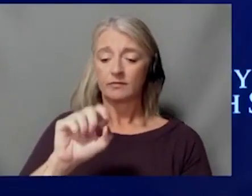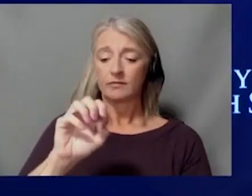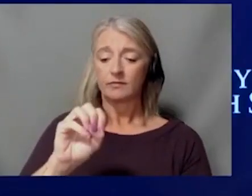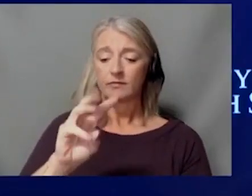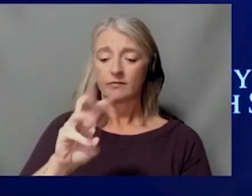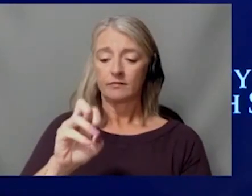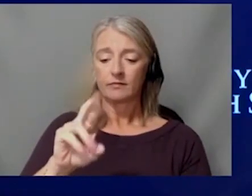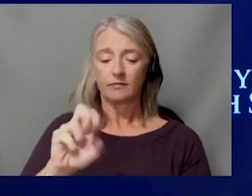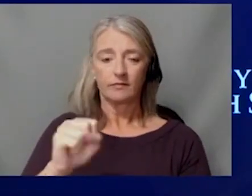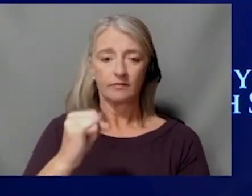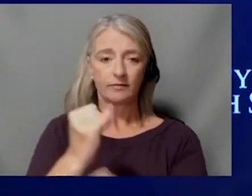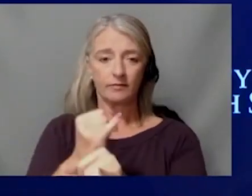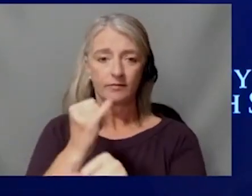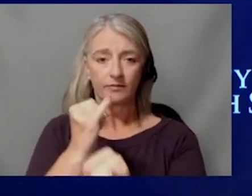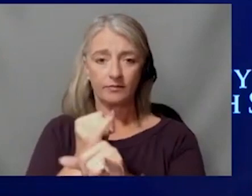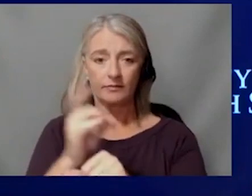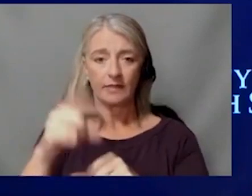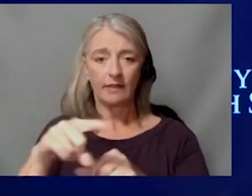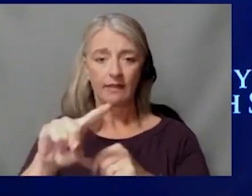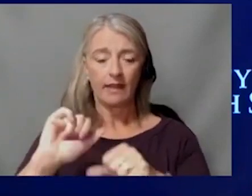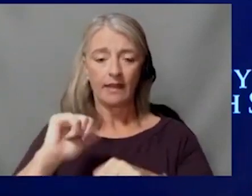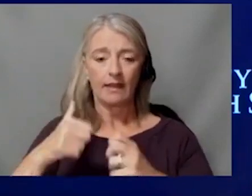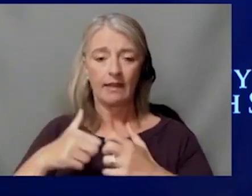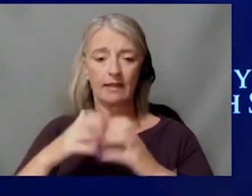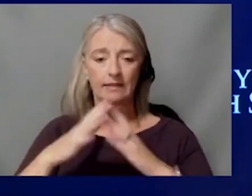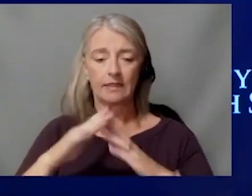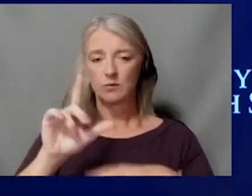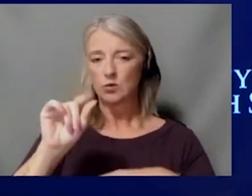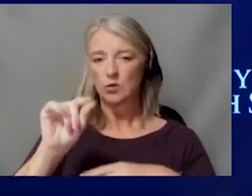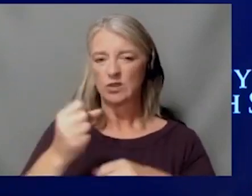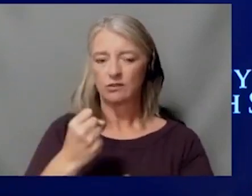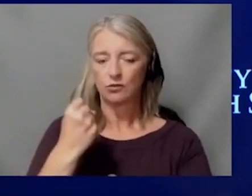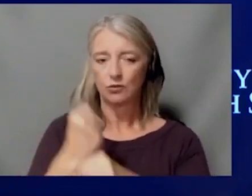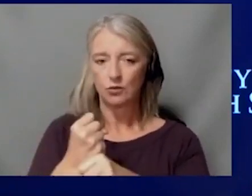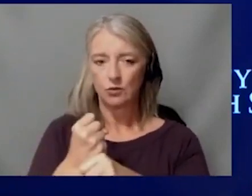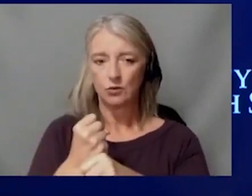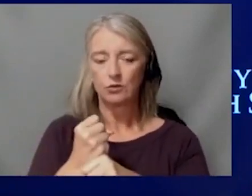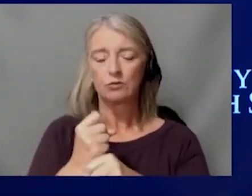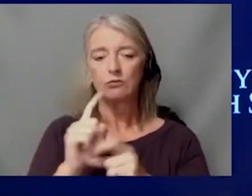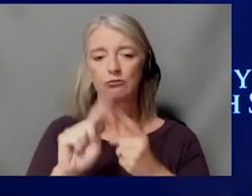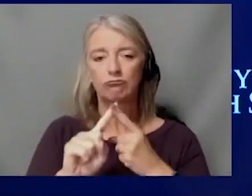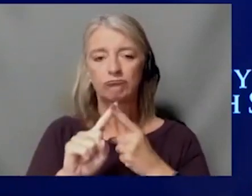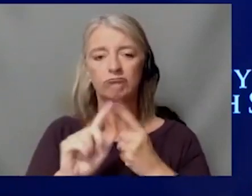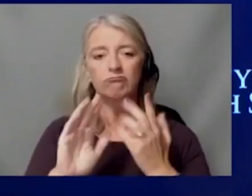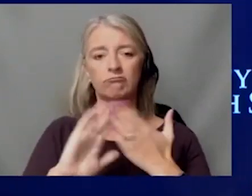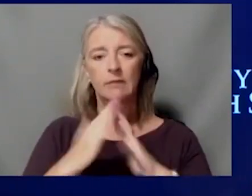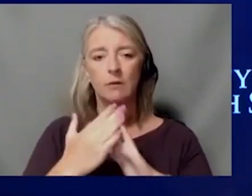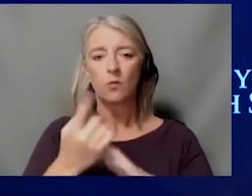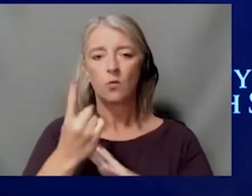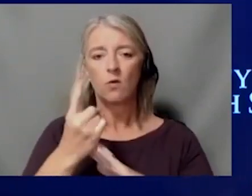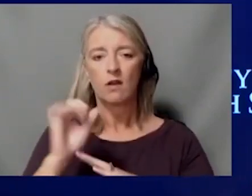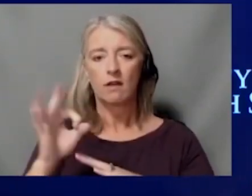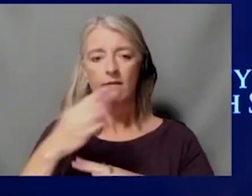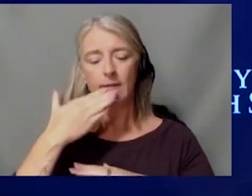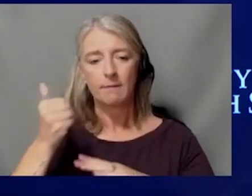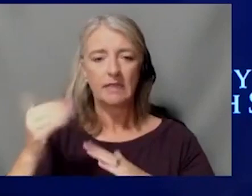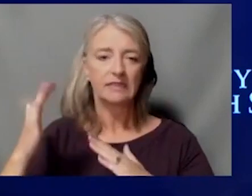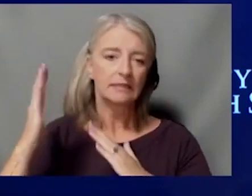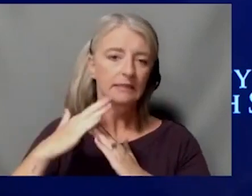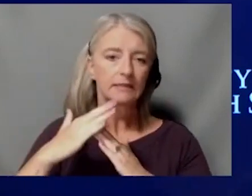were established almost 20 years ago to be one of the best basic science research centers